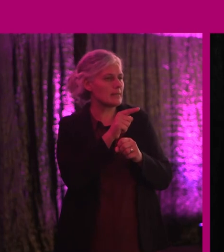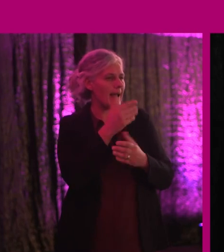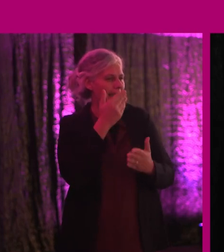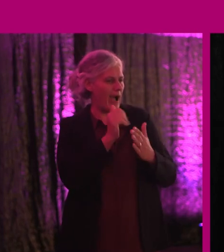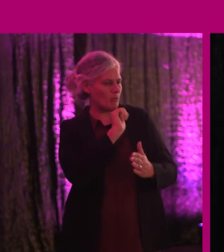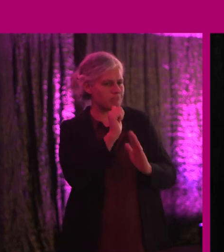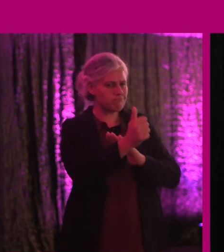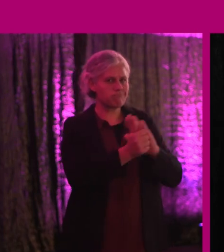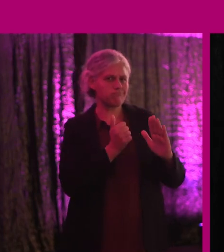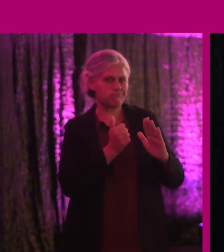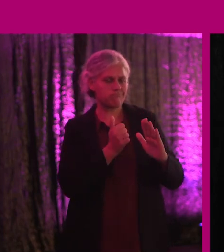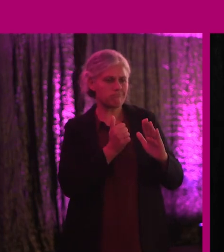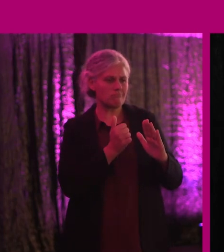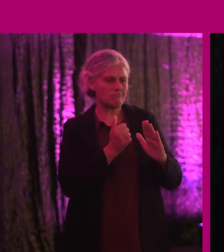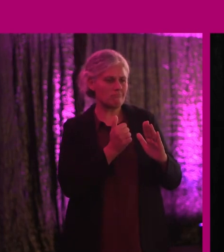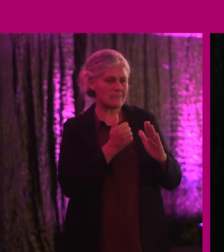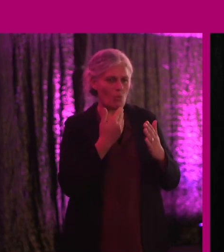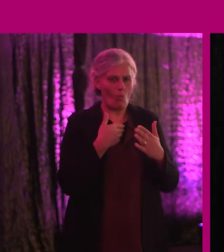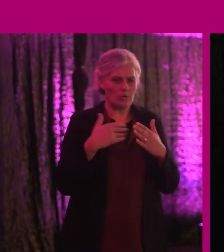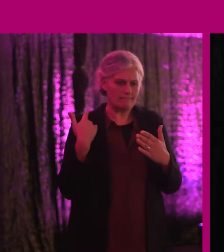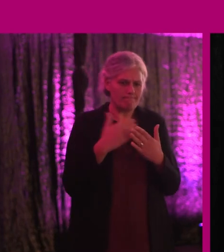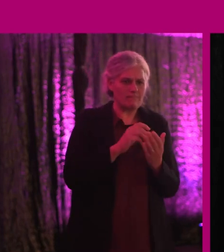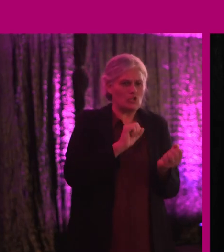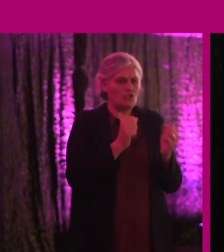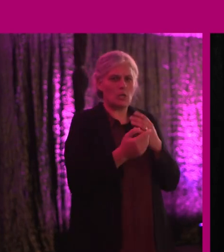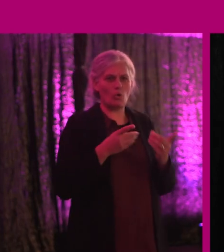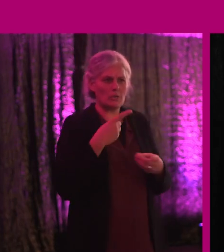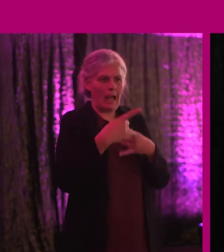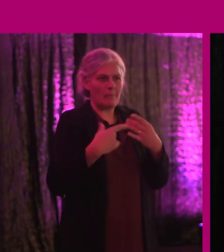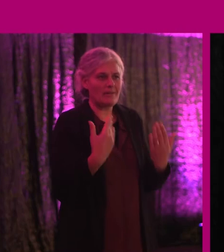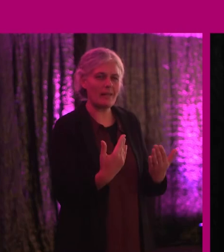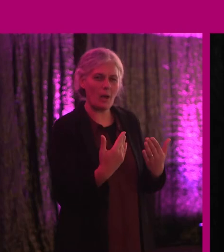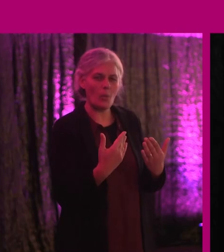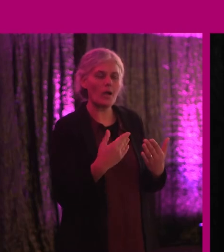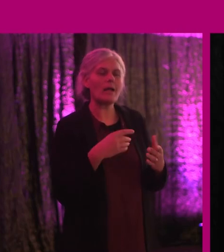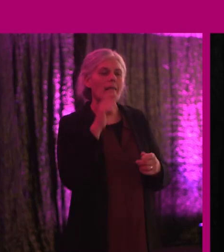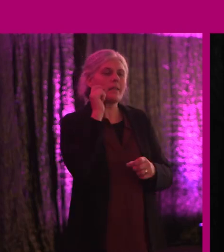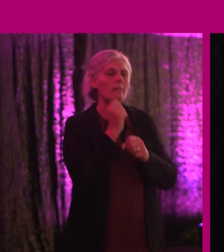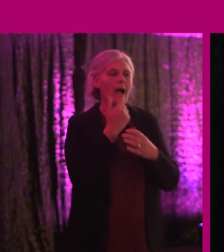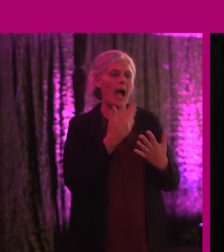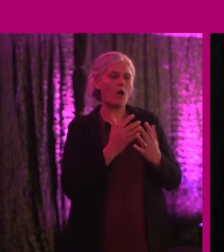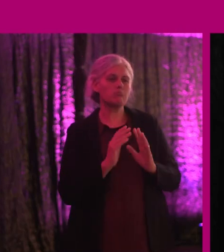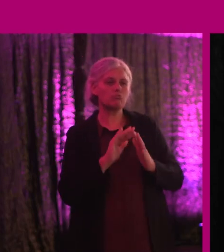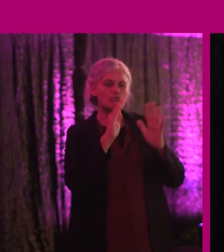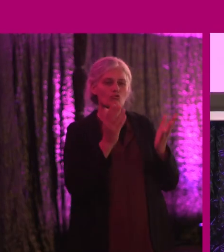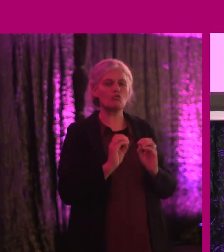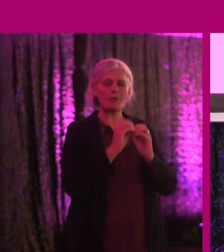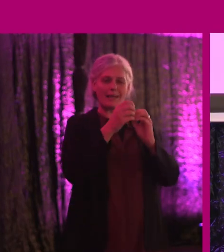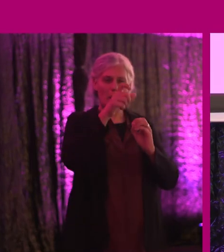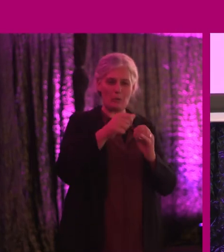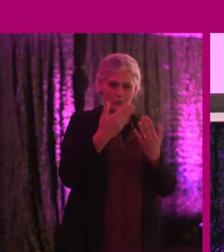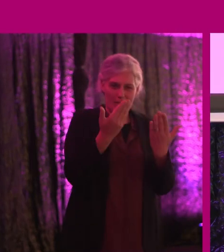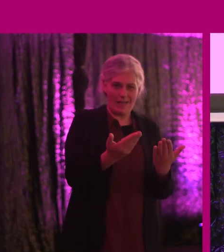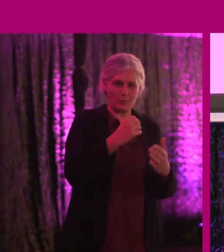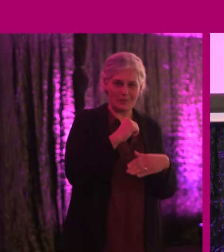that experience has brought you to where you are now. If you could tell us a little bit about how that shaped you and what you do. Thank you.